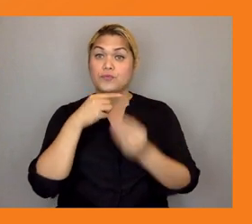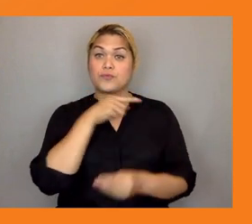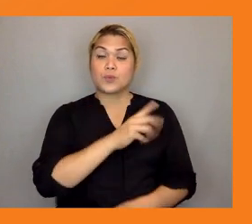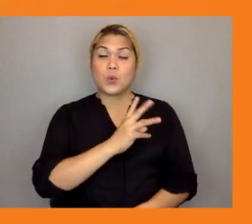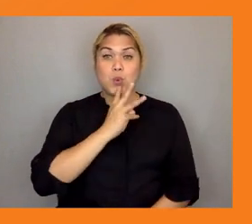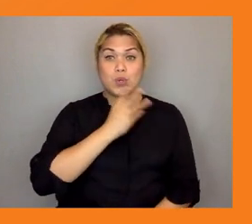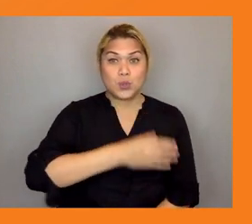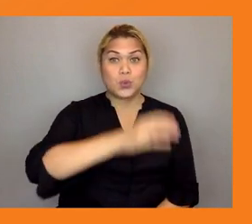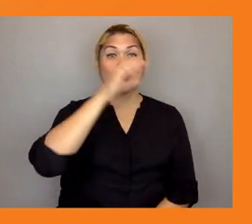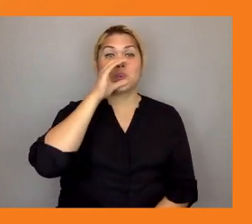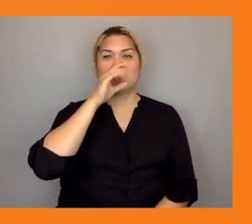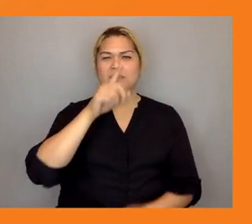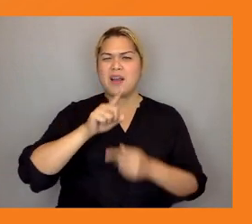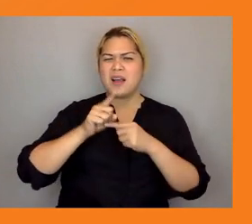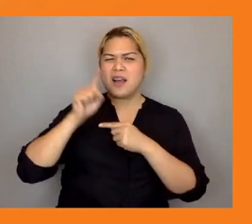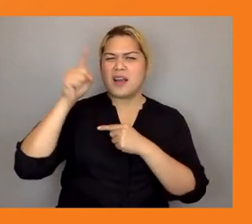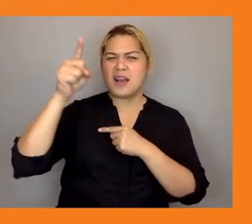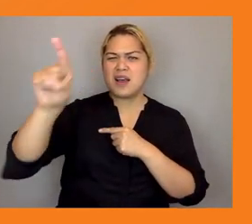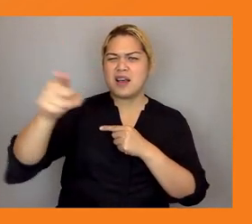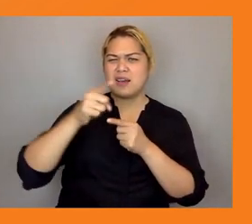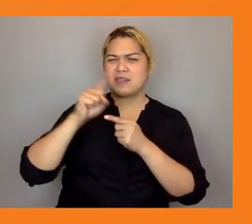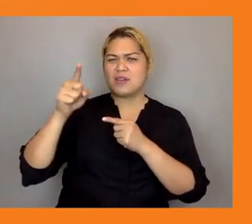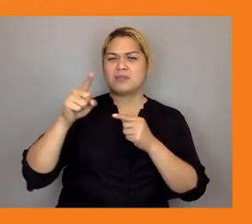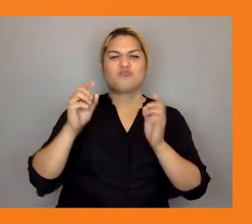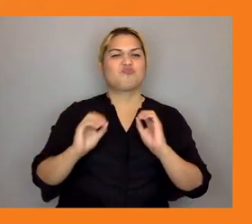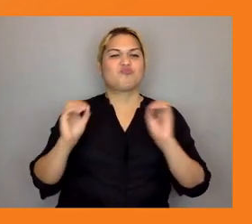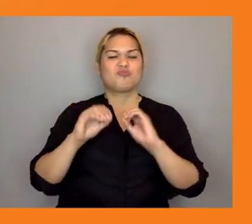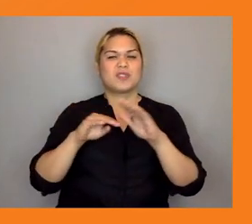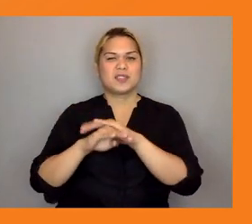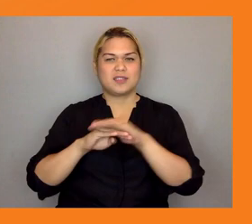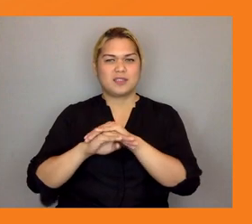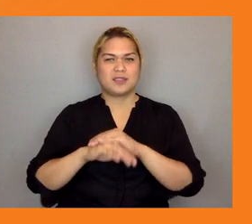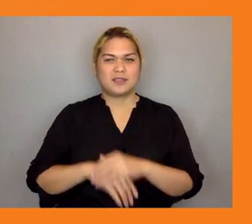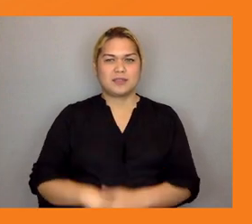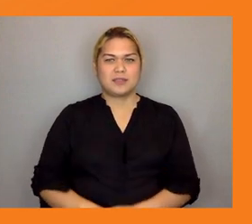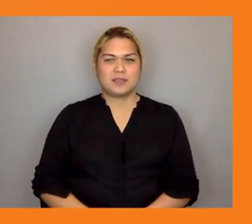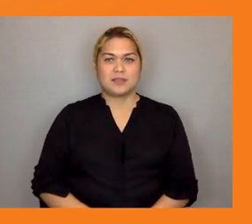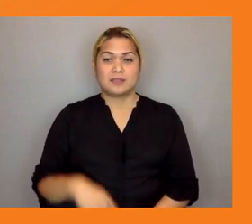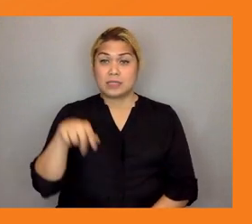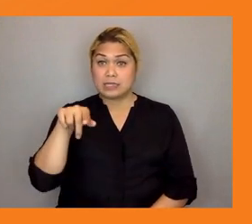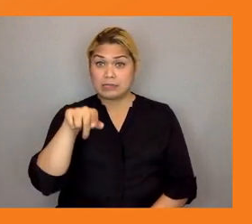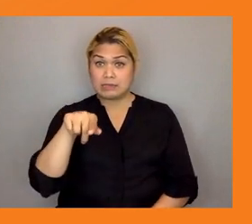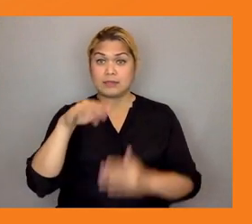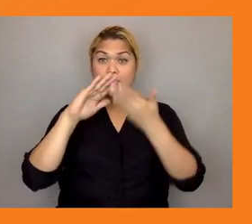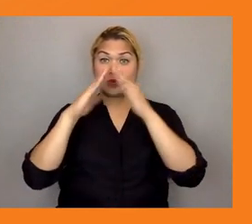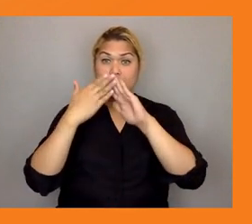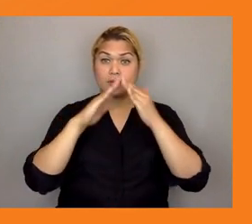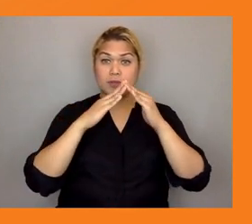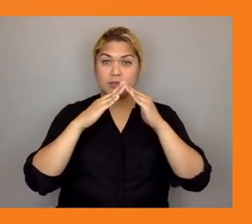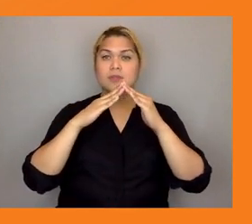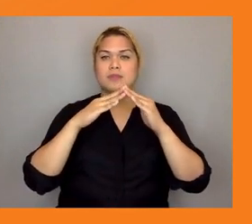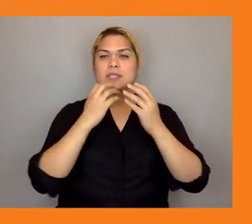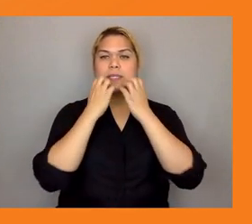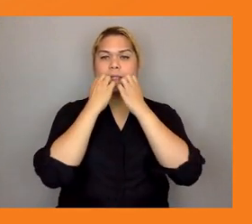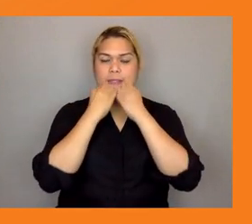uh it is very important to make sure that the communities can survive um by providing uh some devices that actually uh